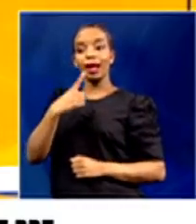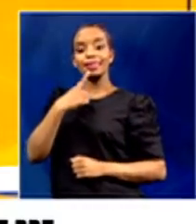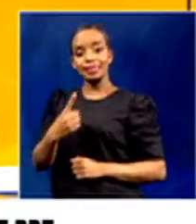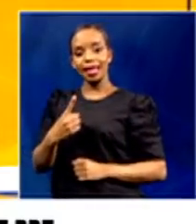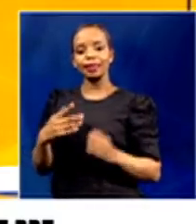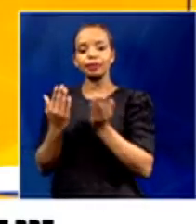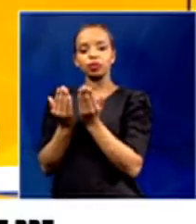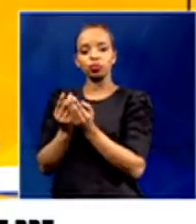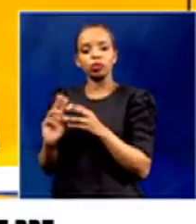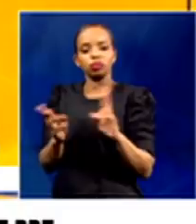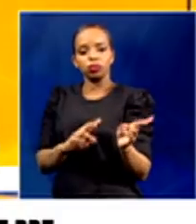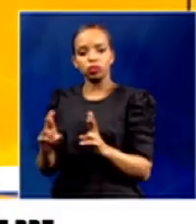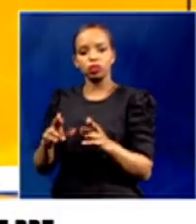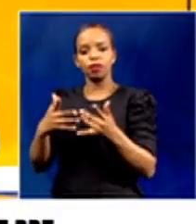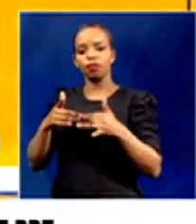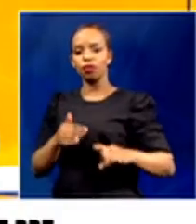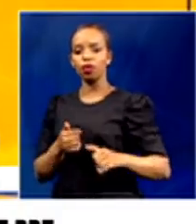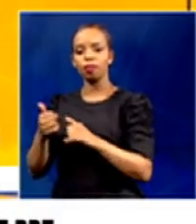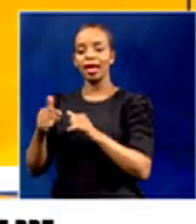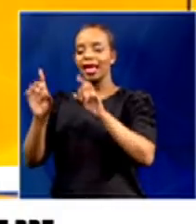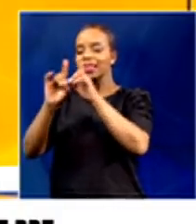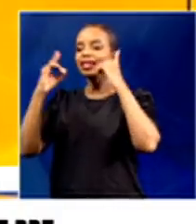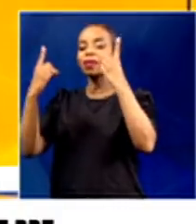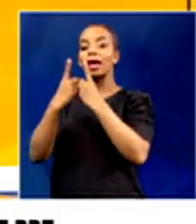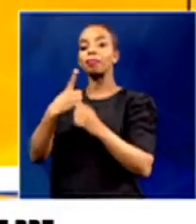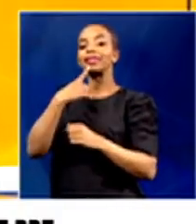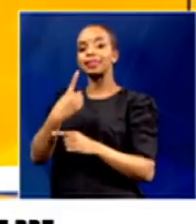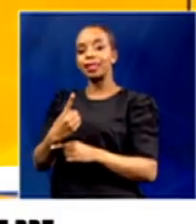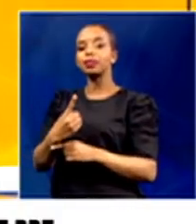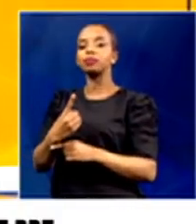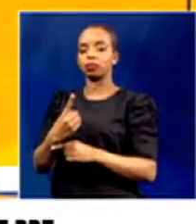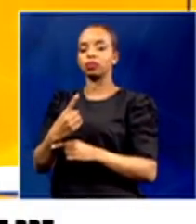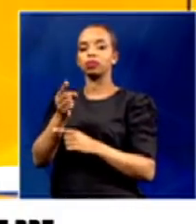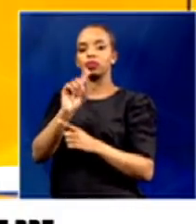readiness to return and what the department then says and ultimately does?